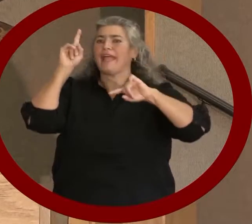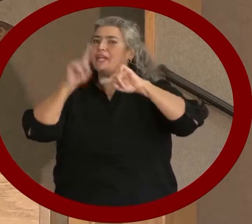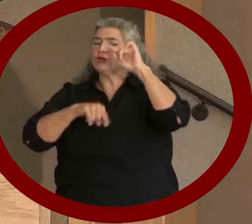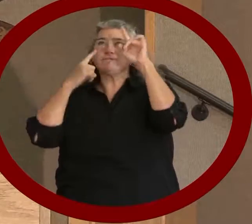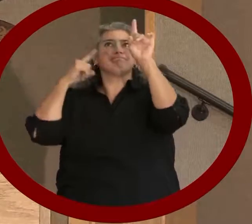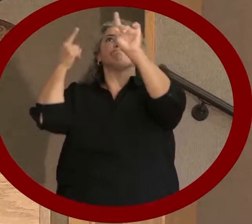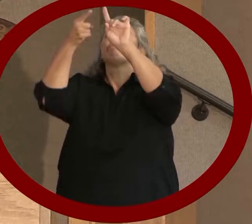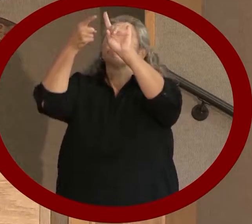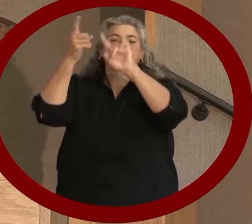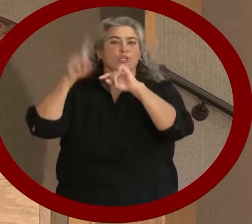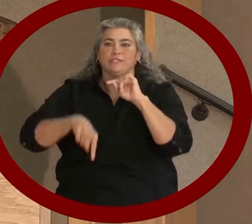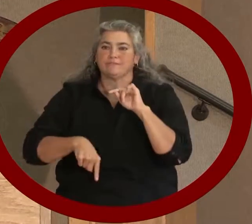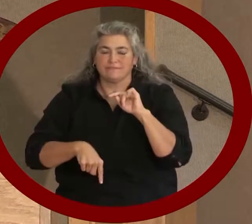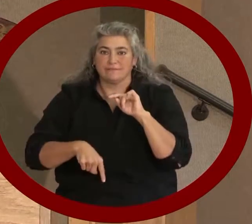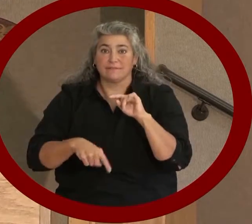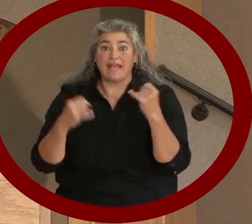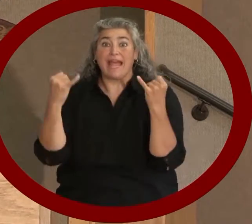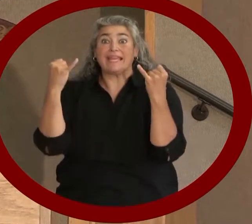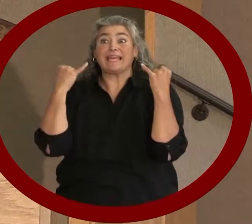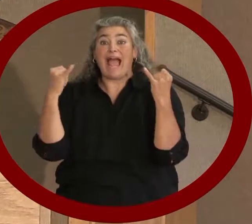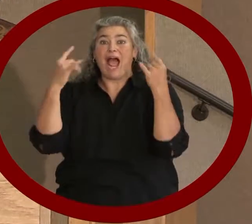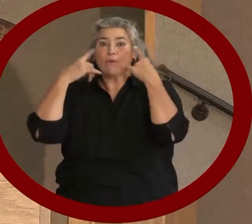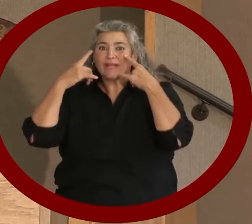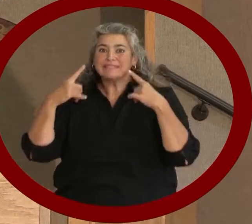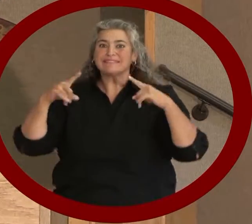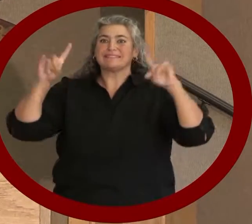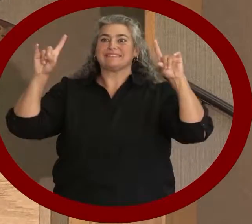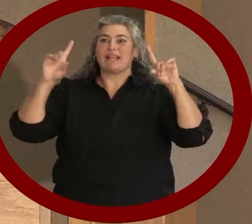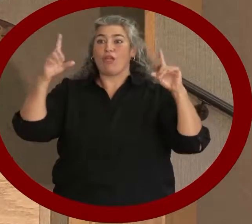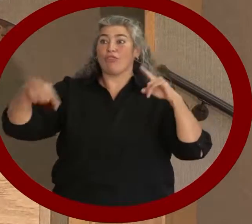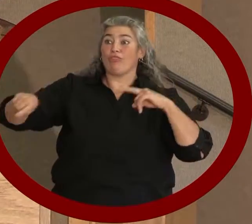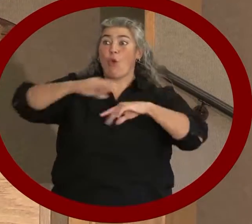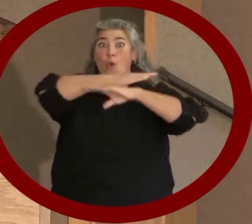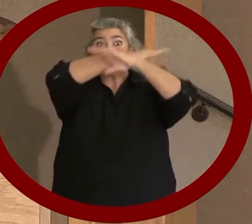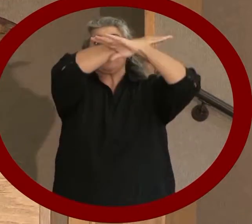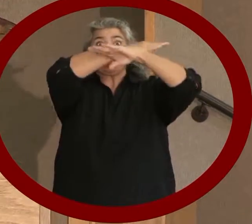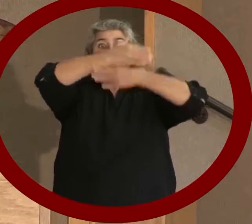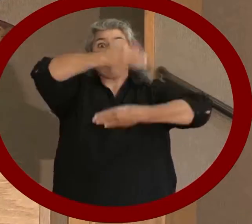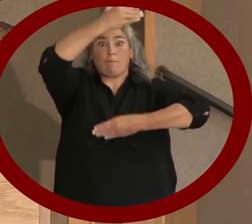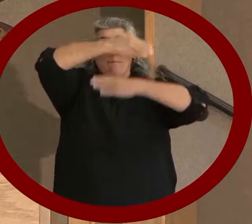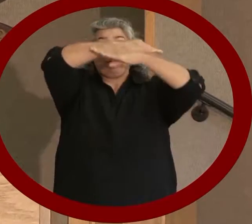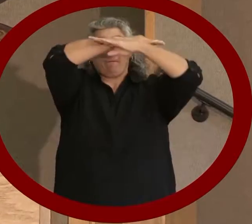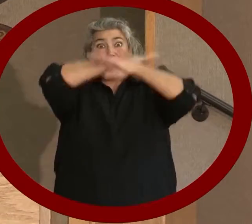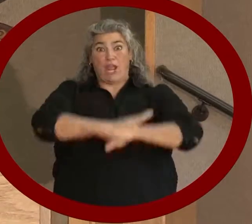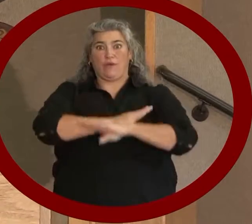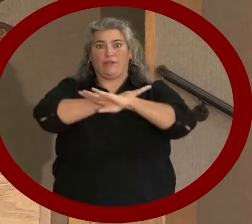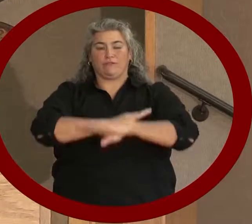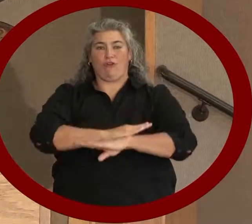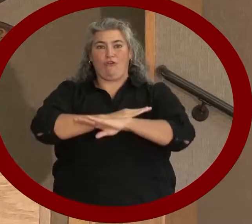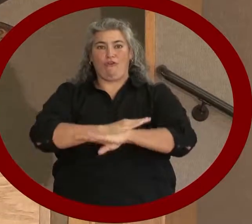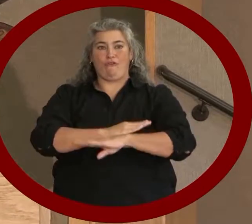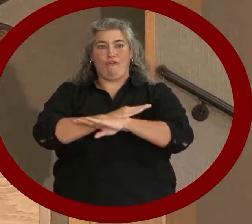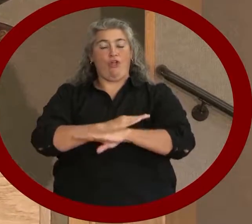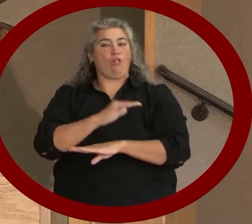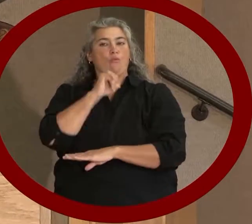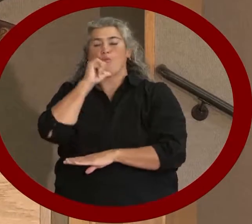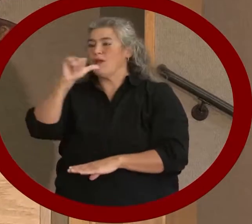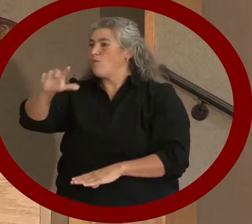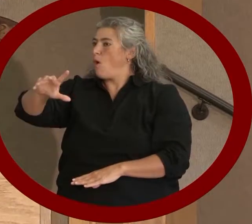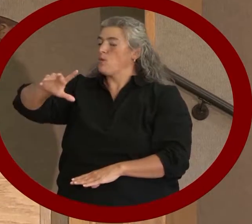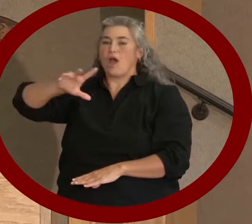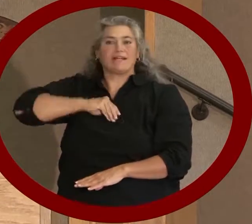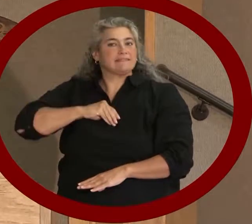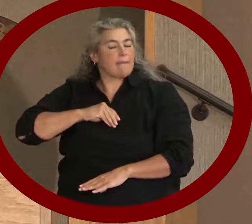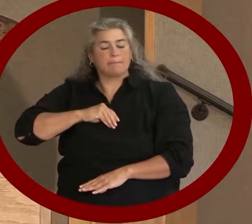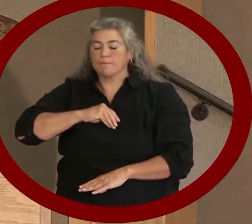fall, proclaiming together, we will not accept, we will not excuse, we will not